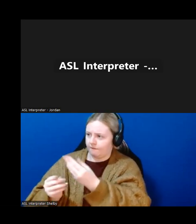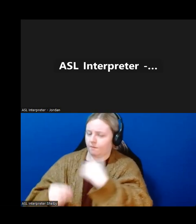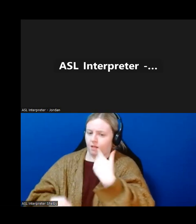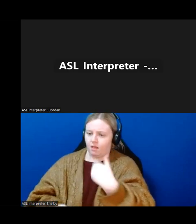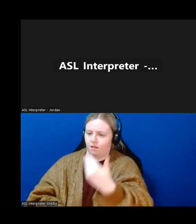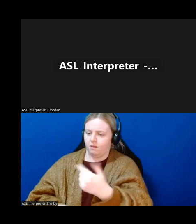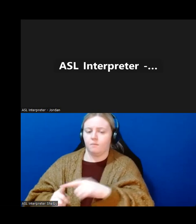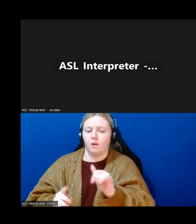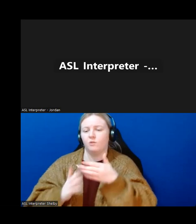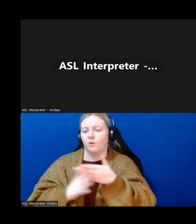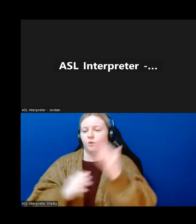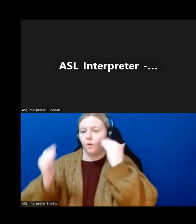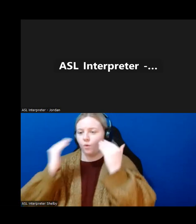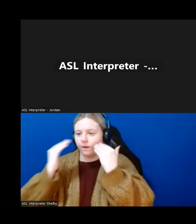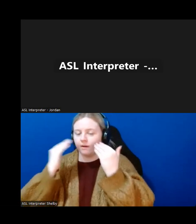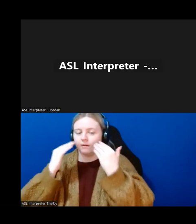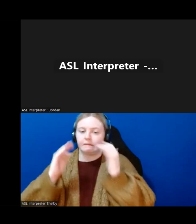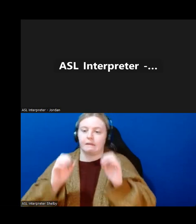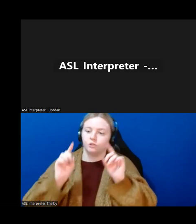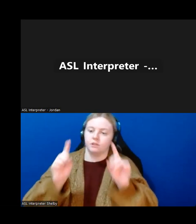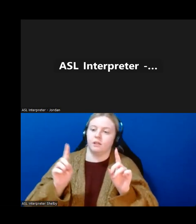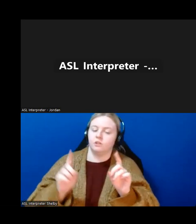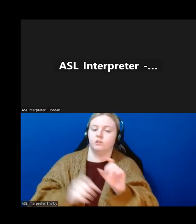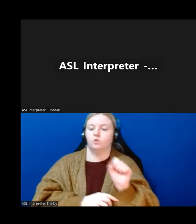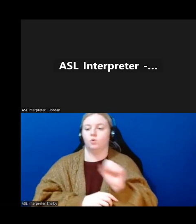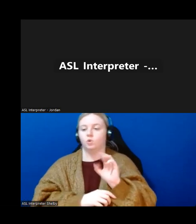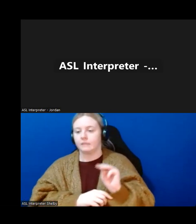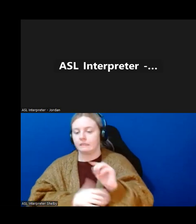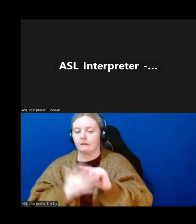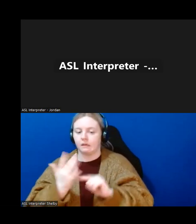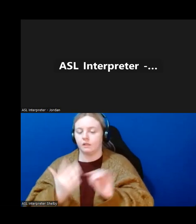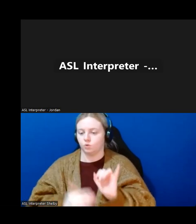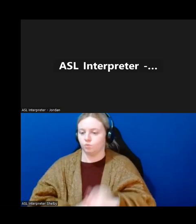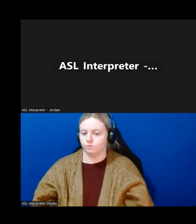through awareness and education through our social media platforms as well.